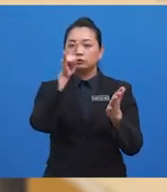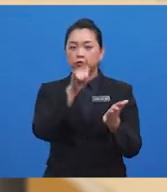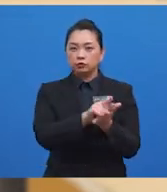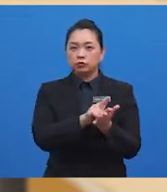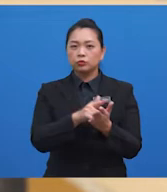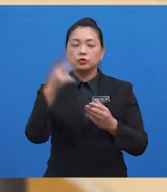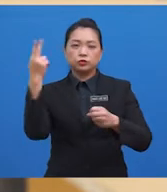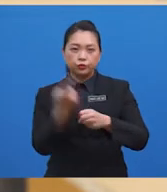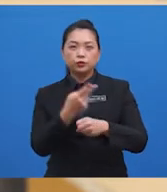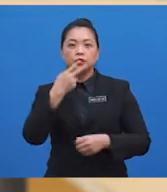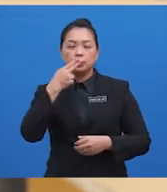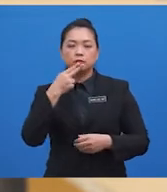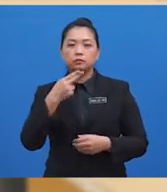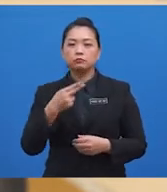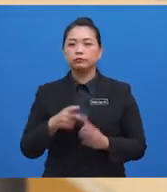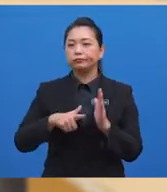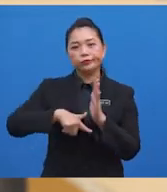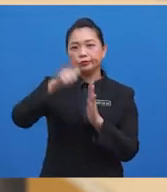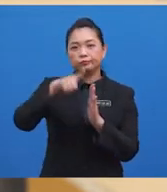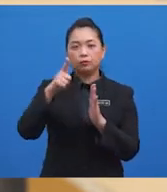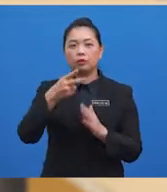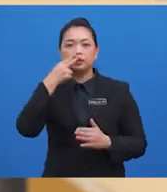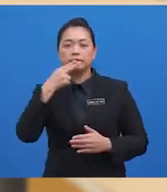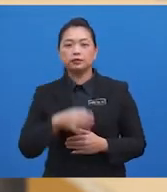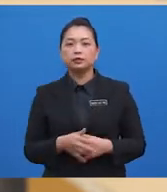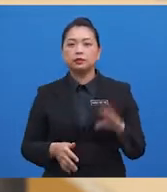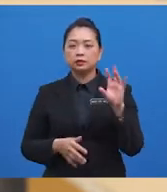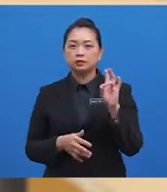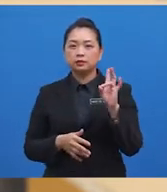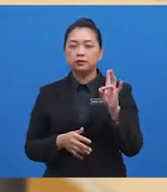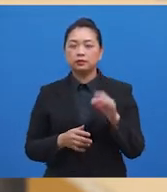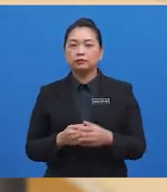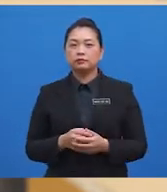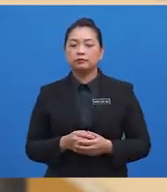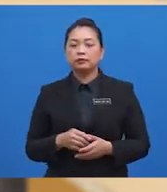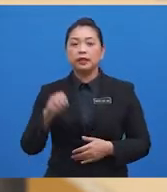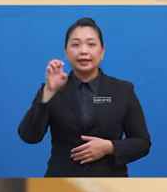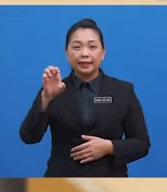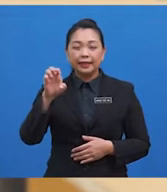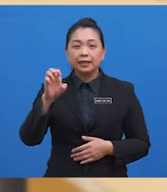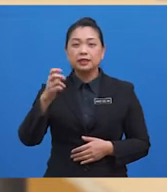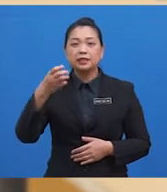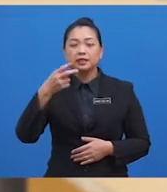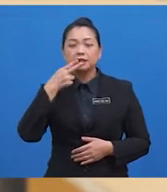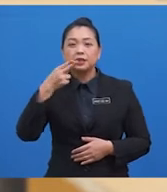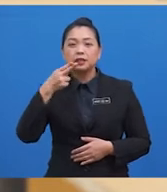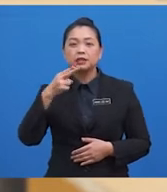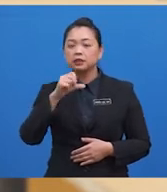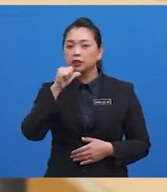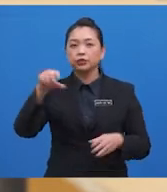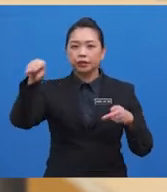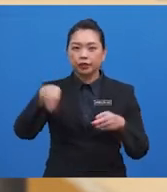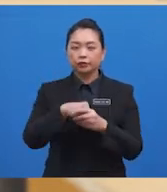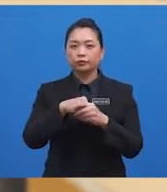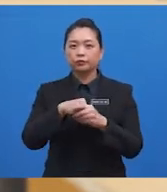smoke more cigarettes than those who didn't. Seven, while it's true that e-cigarette aerosol doesn't include all